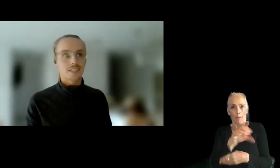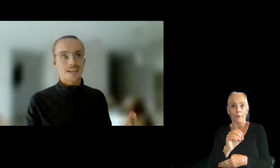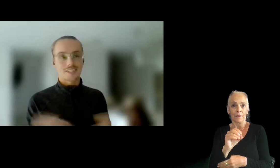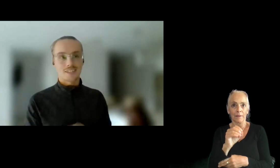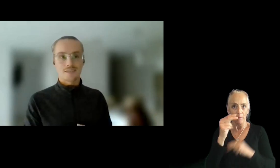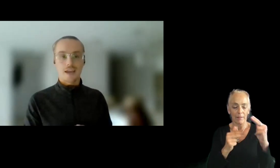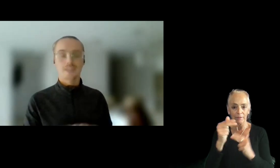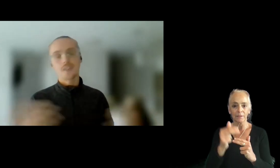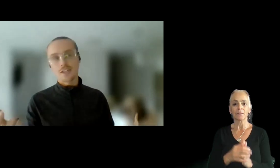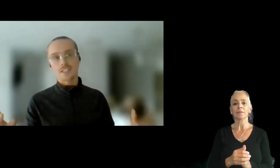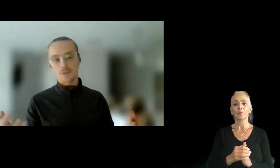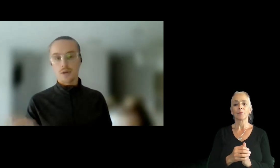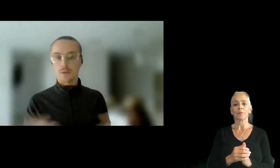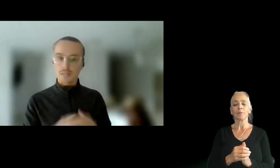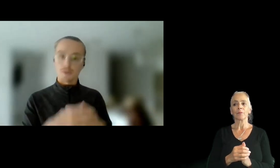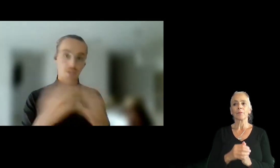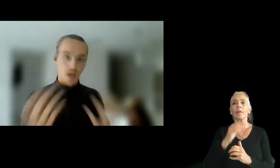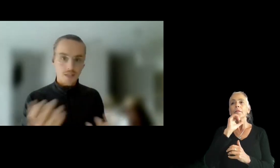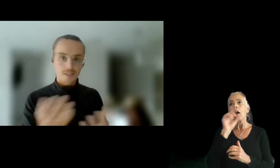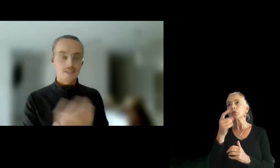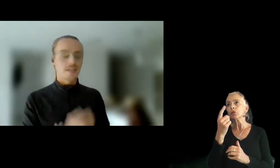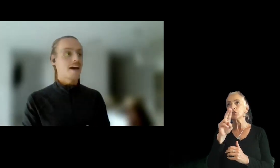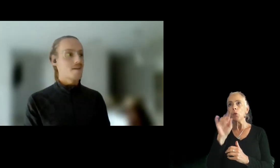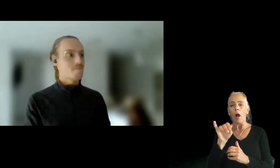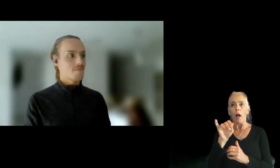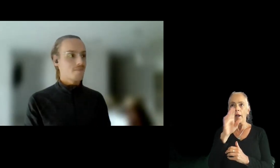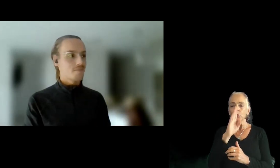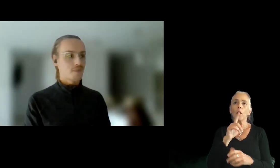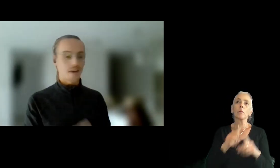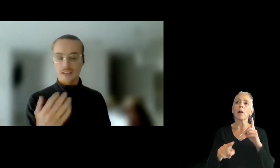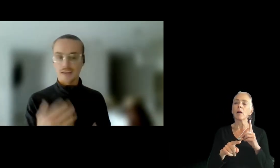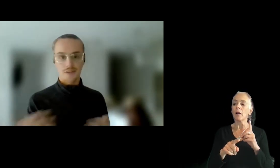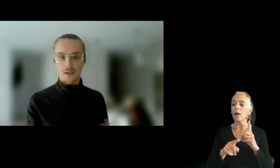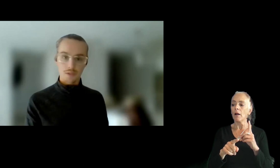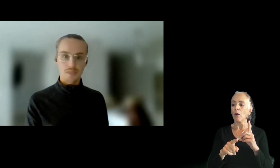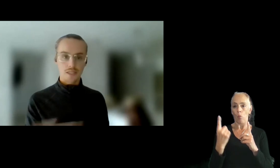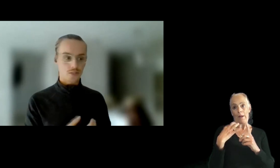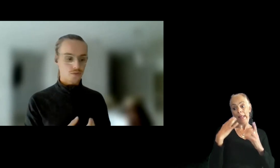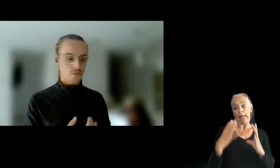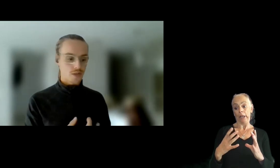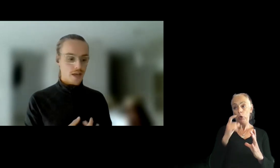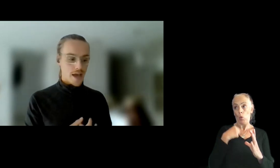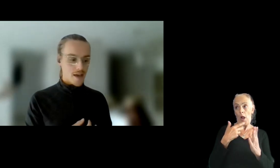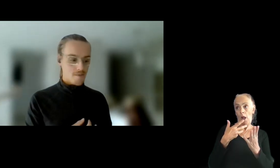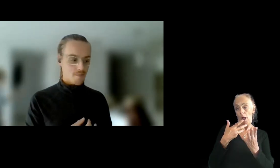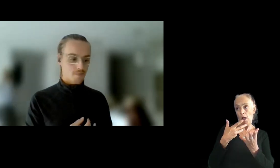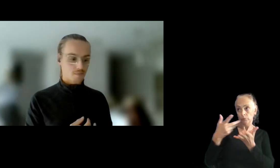Recently, actually, it's not necessarily UI UX, but it was art, a candidate that I was speaking to.